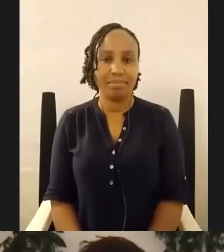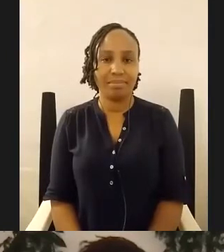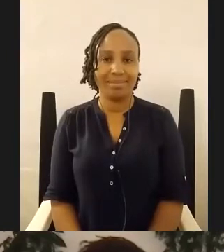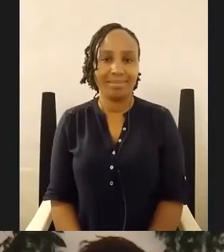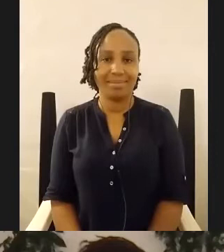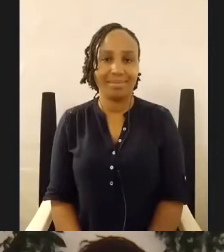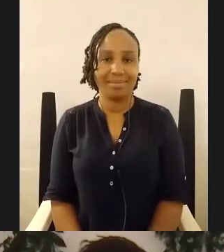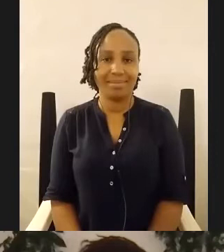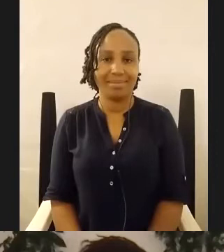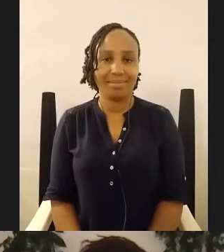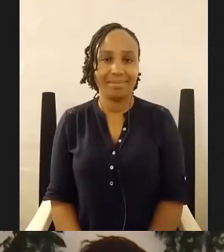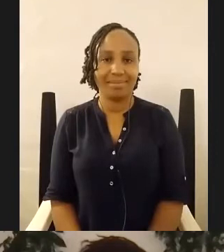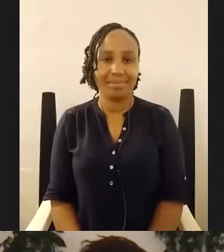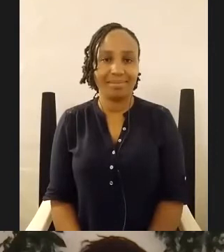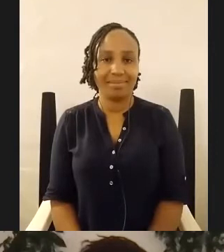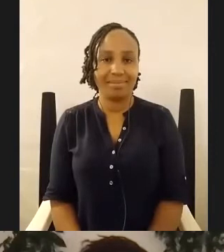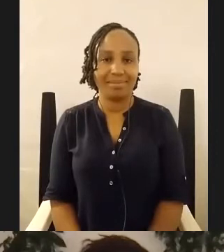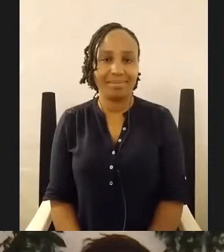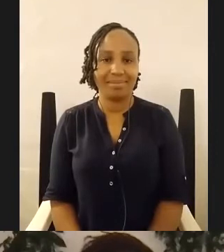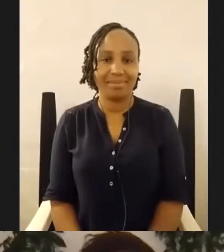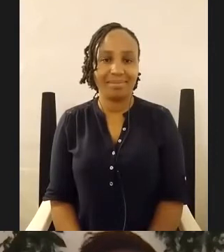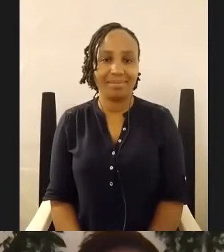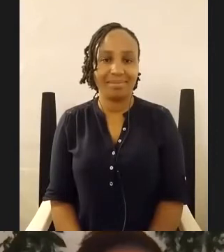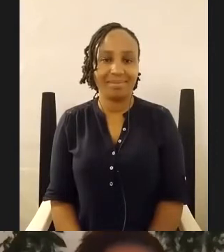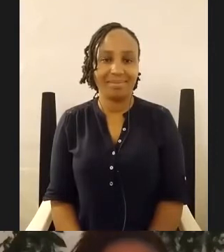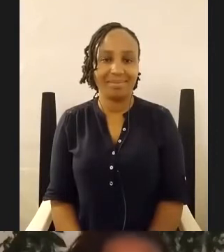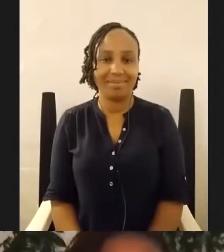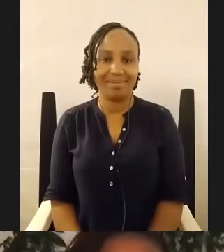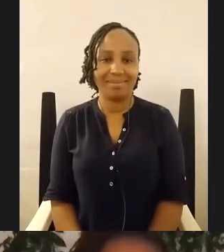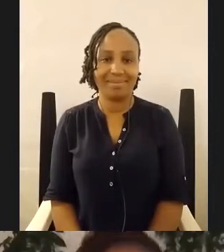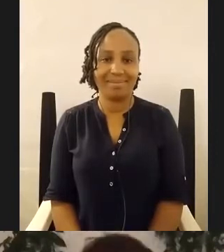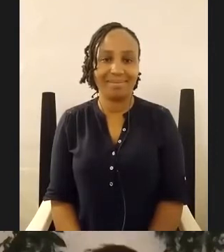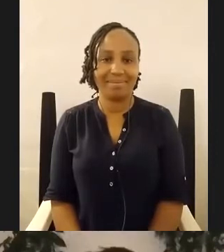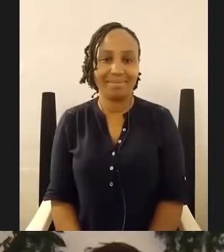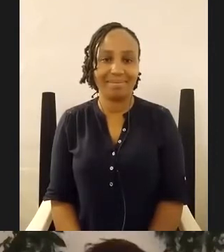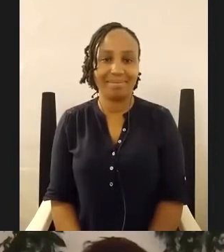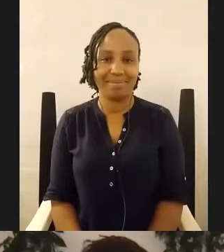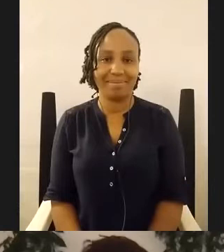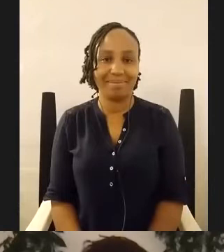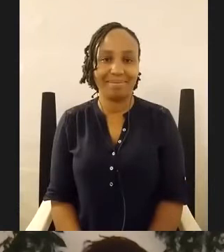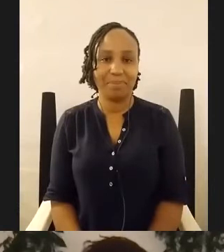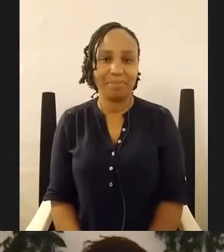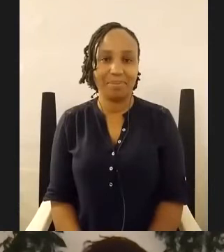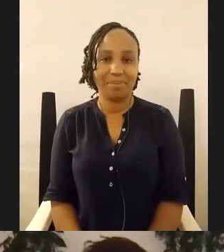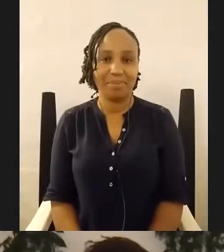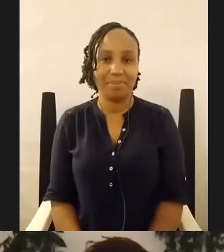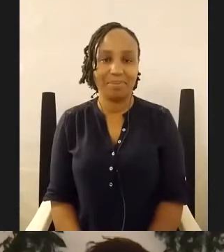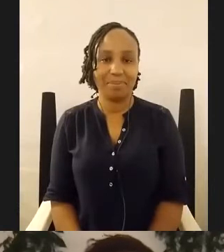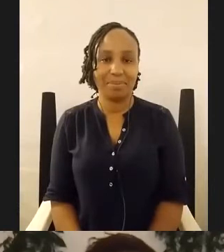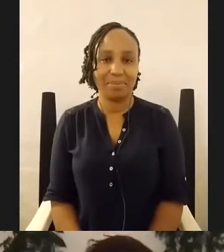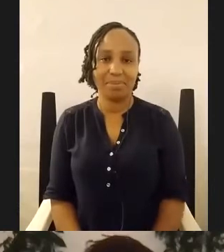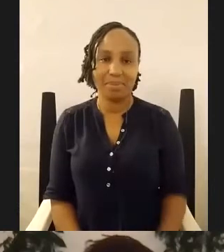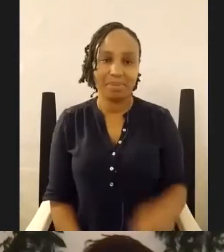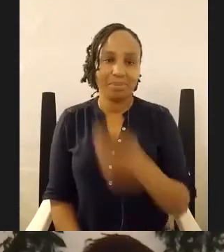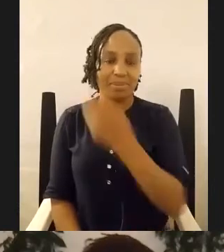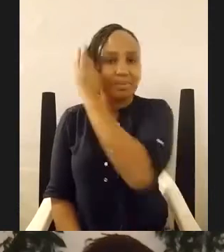okay is that